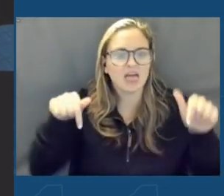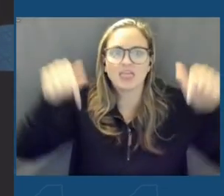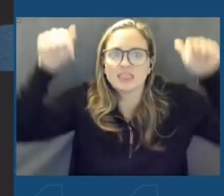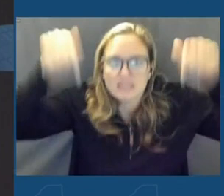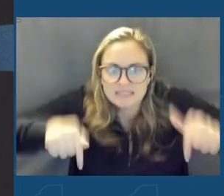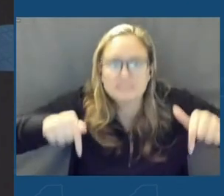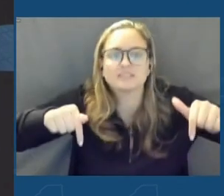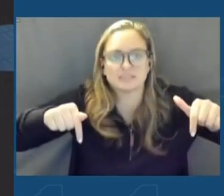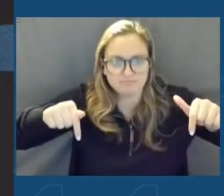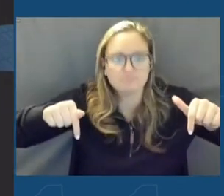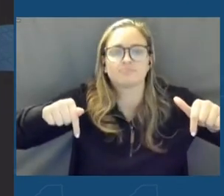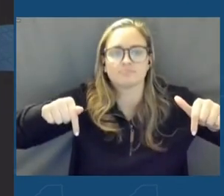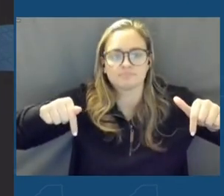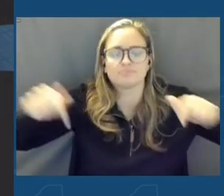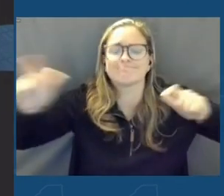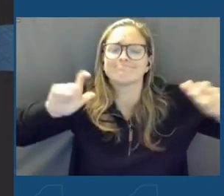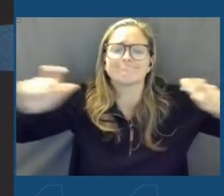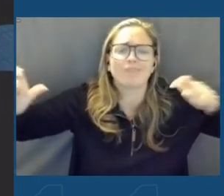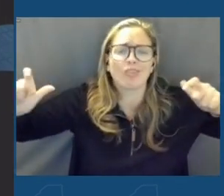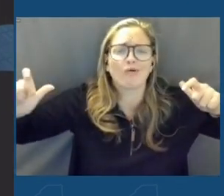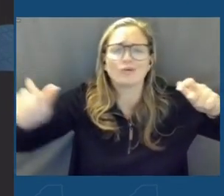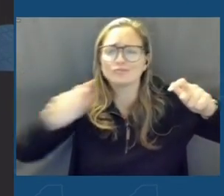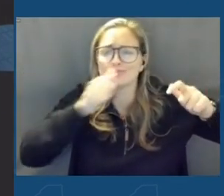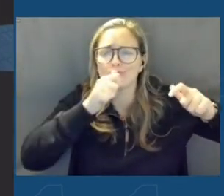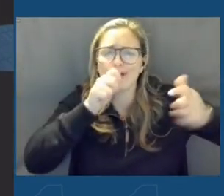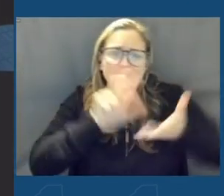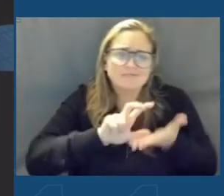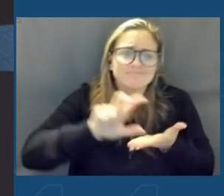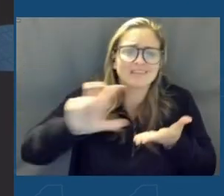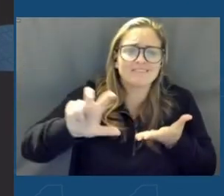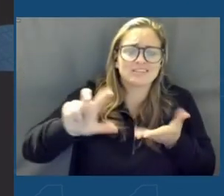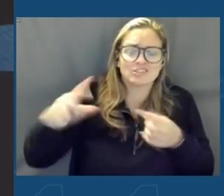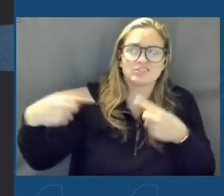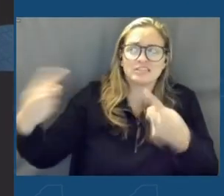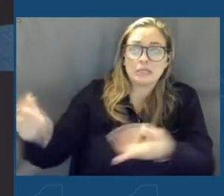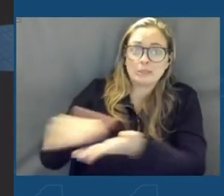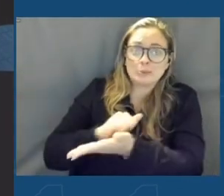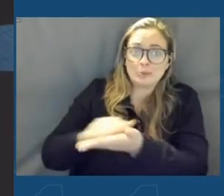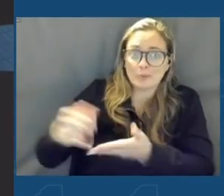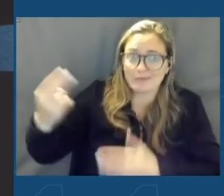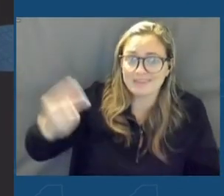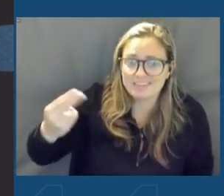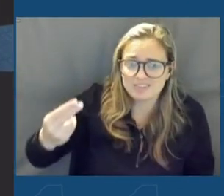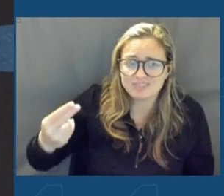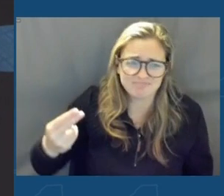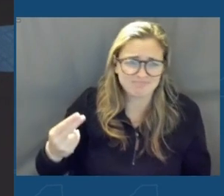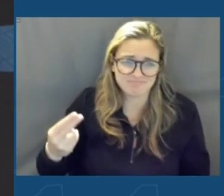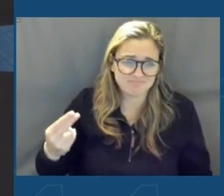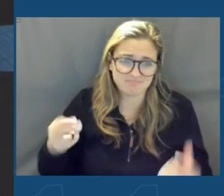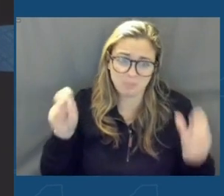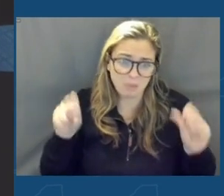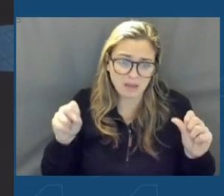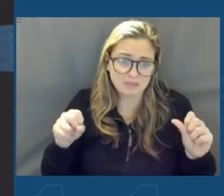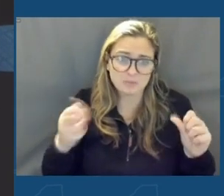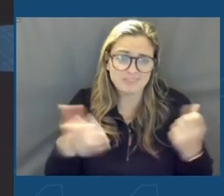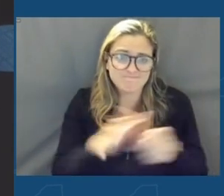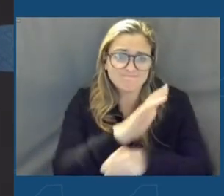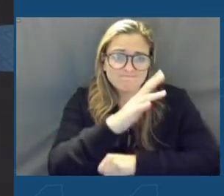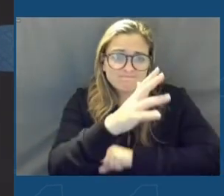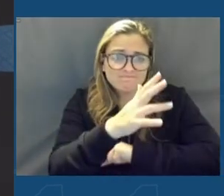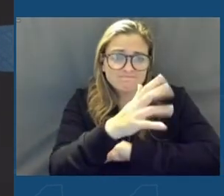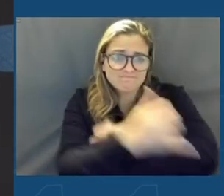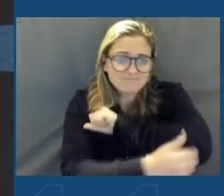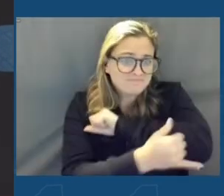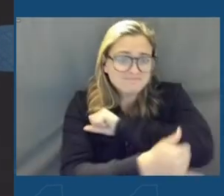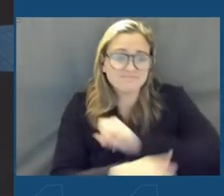is the largest private investment in New York history and probably in the nation. Yes,